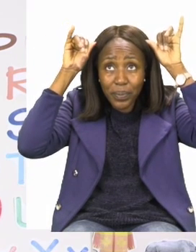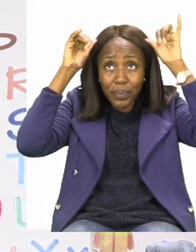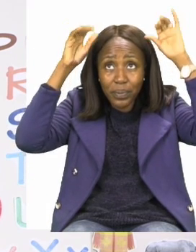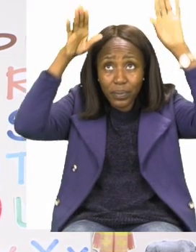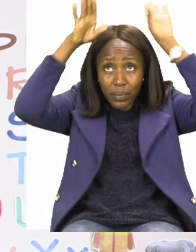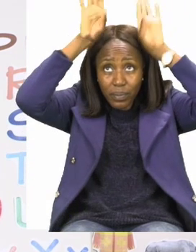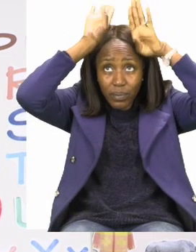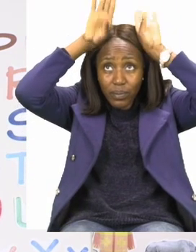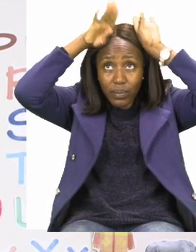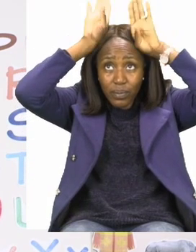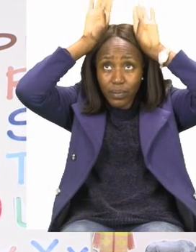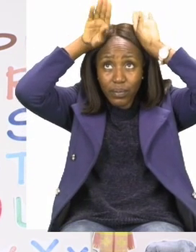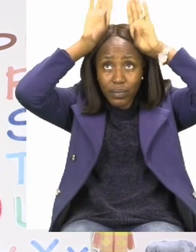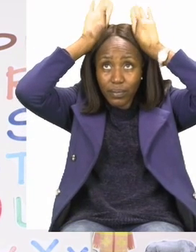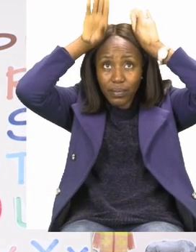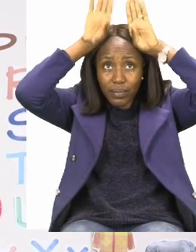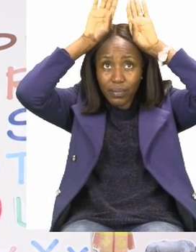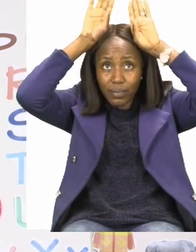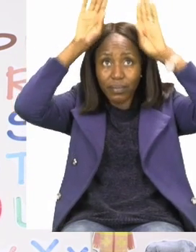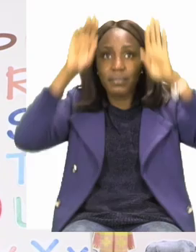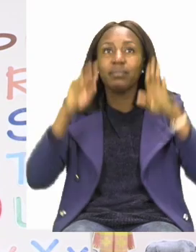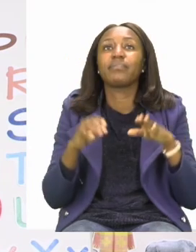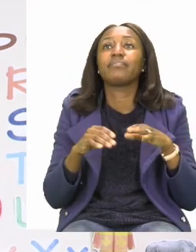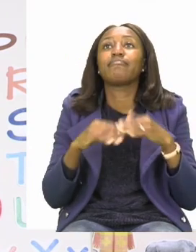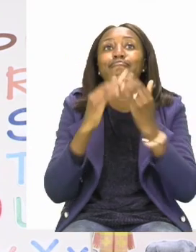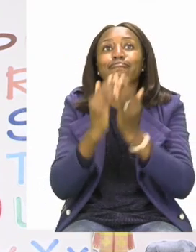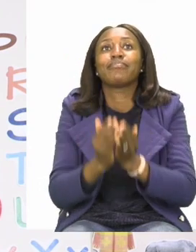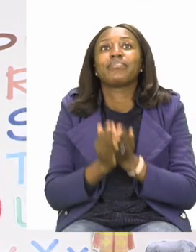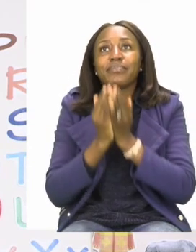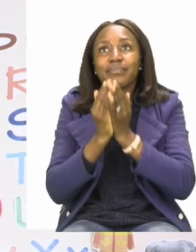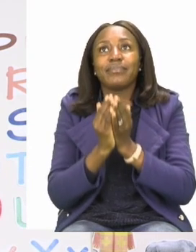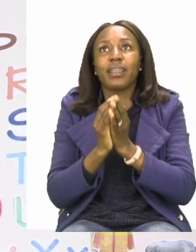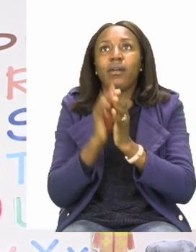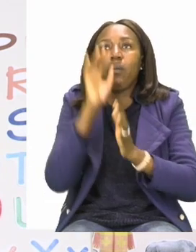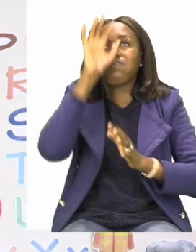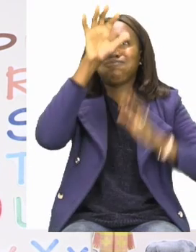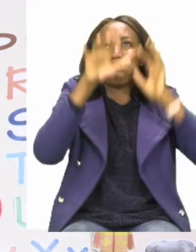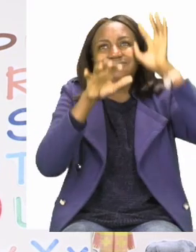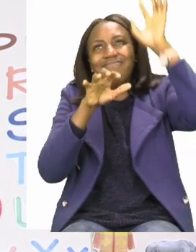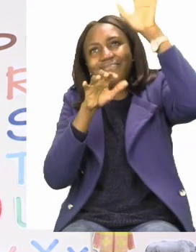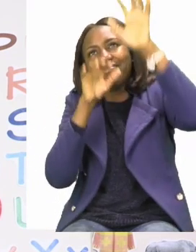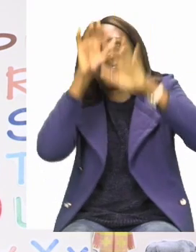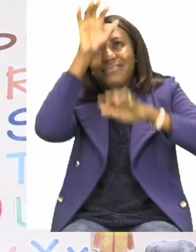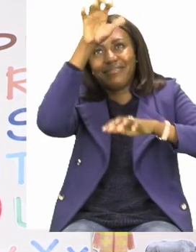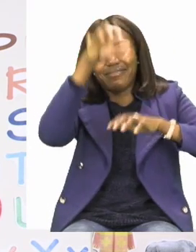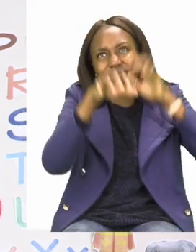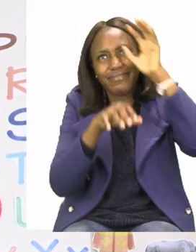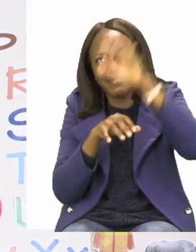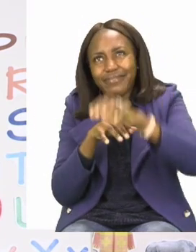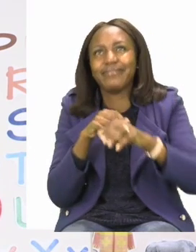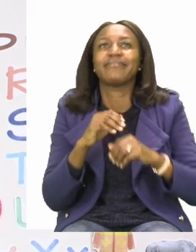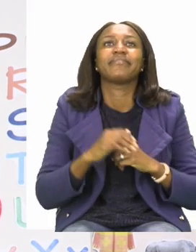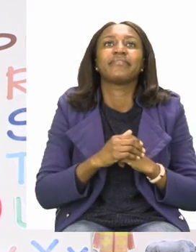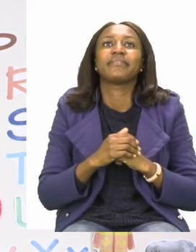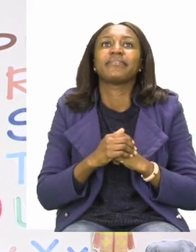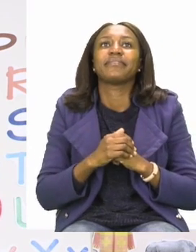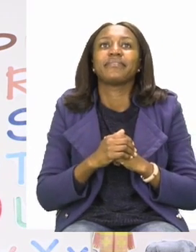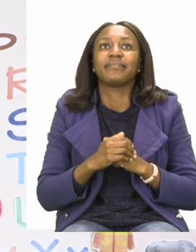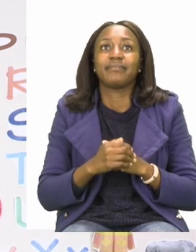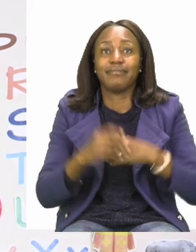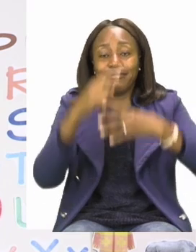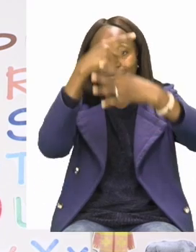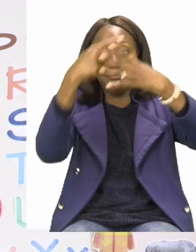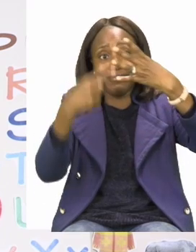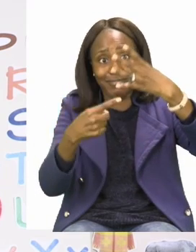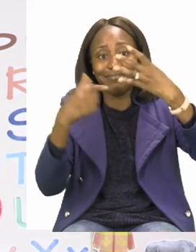cow, donkey, boat and climbed. So, we're going to use these ones to